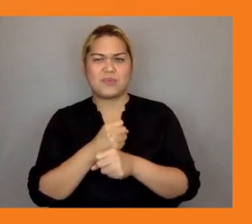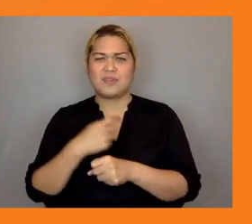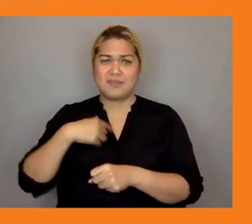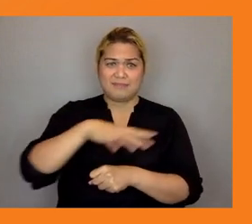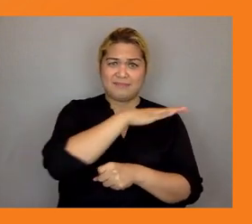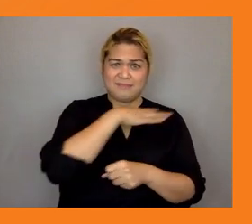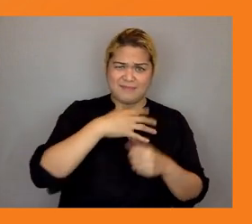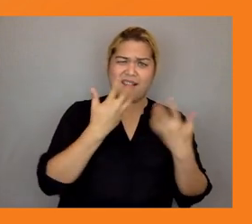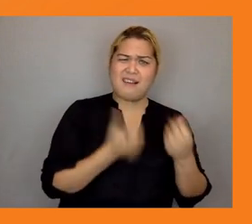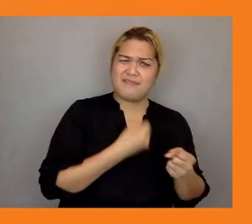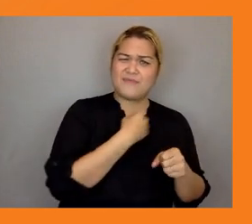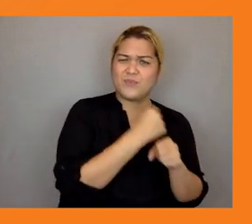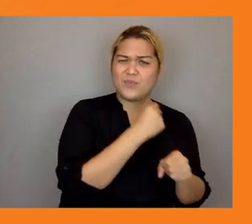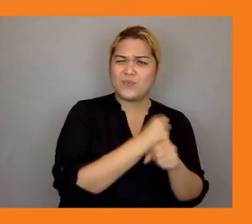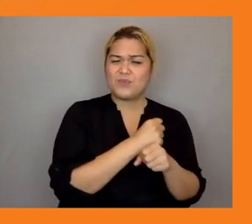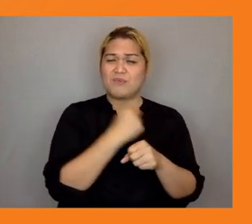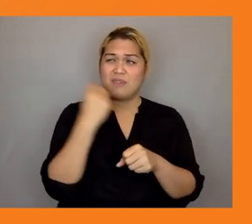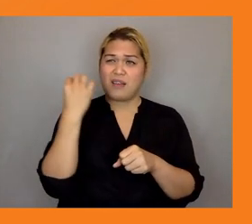we have a great session ahead